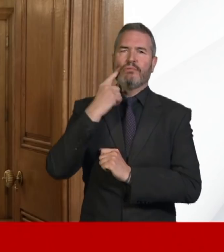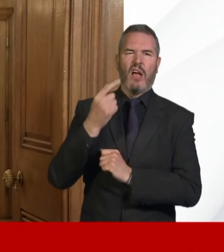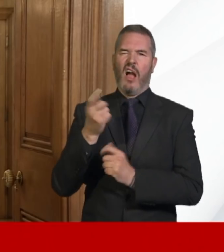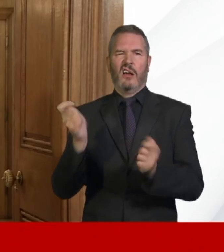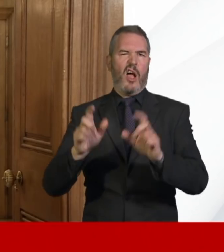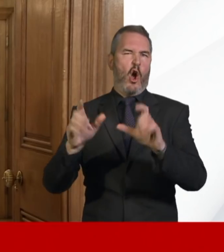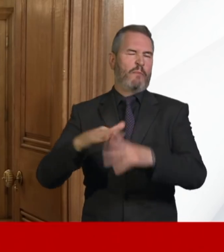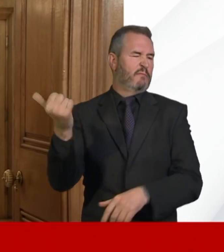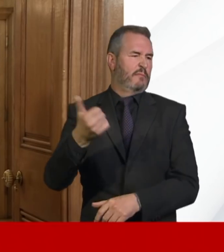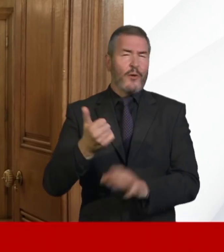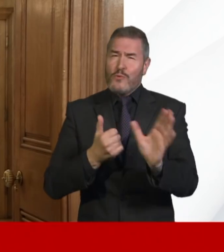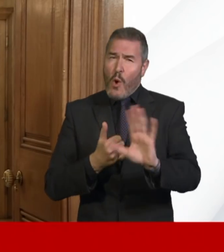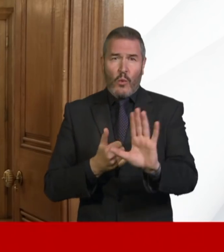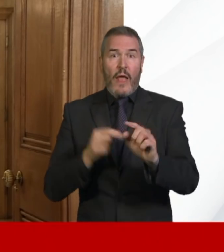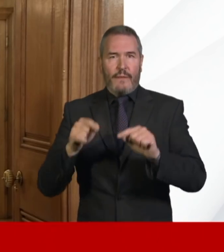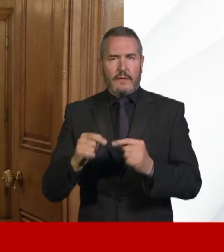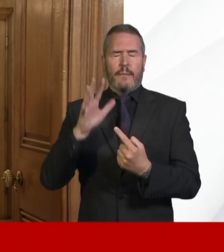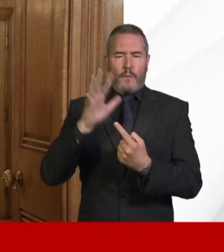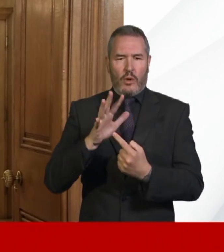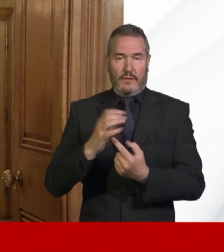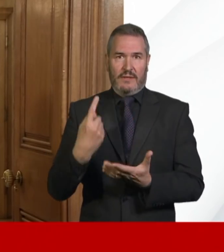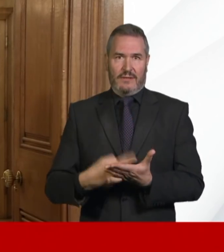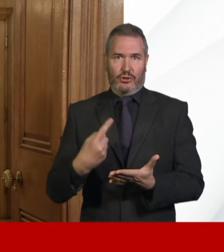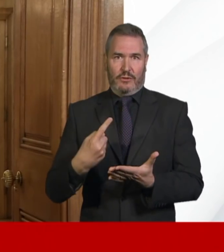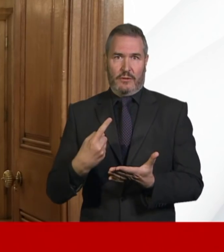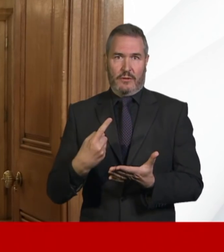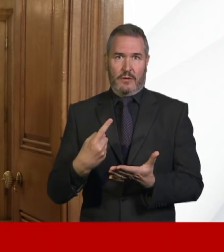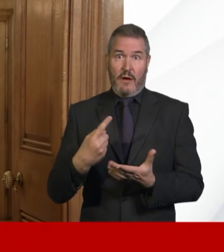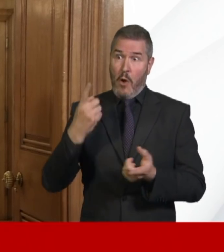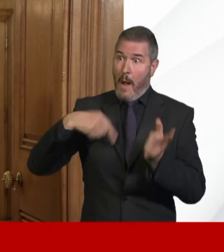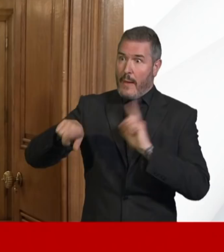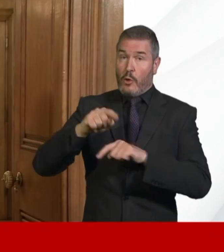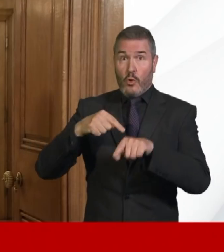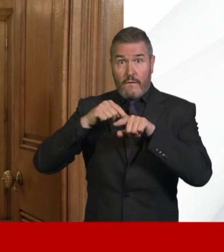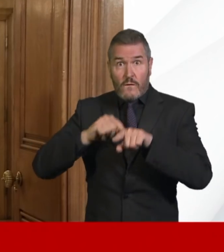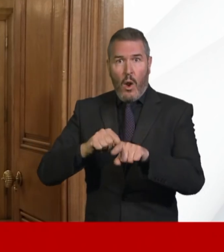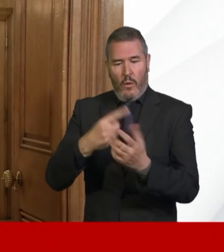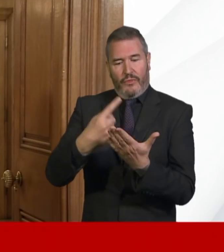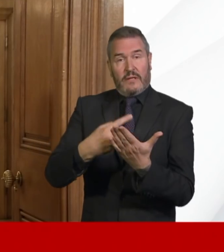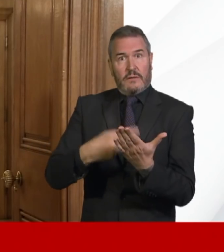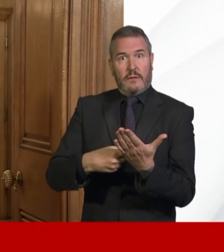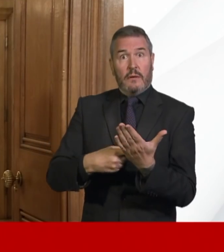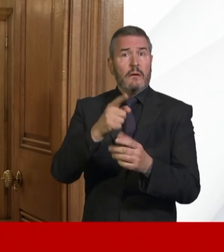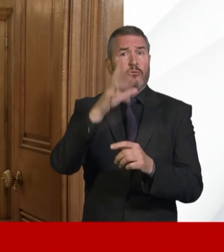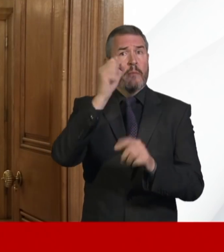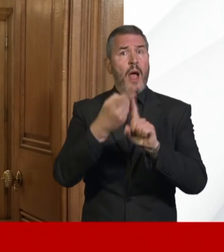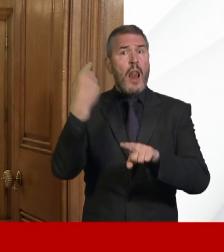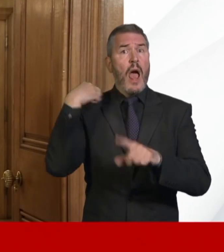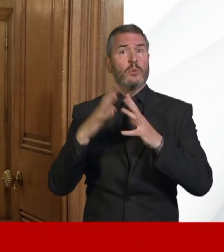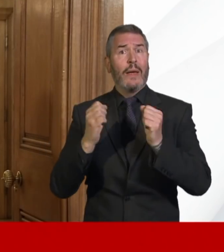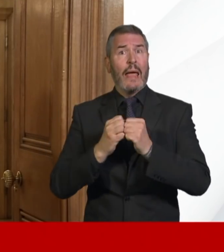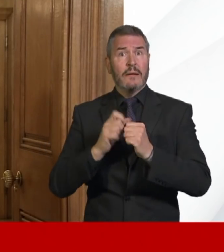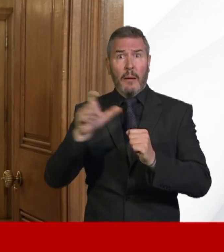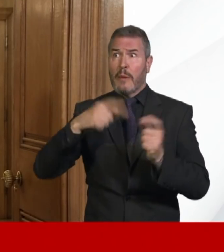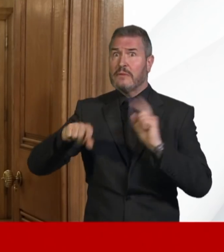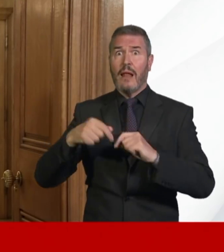that we've seen so far suggests a high degree of compliance from members of the public. The scenes that we saw last weekend have, by and large, not